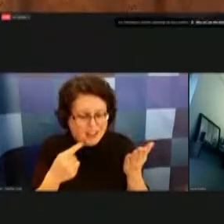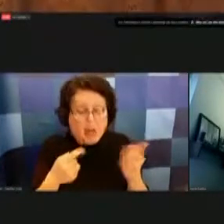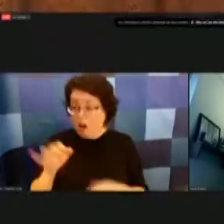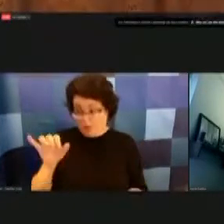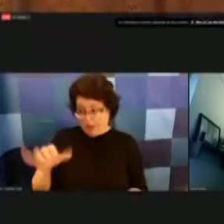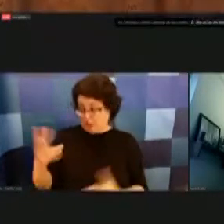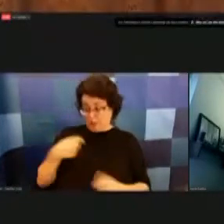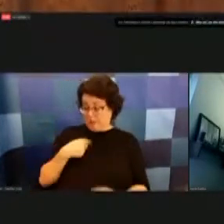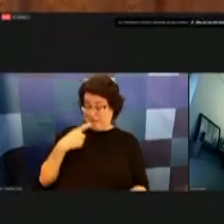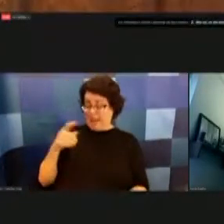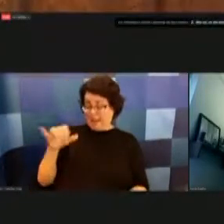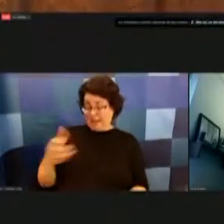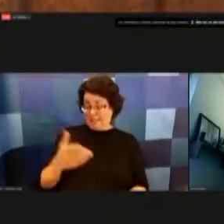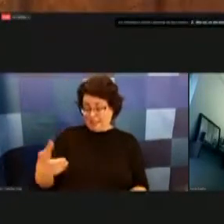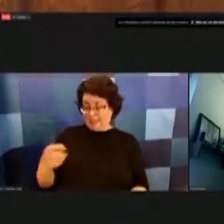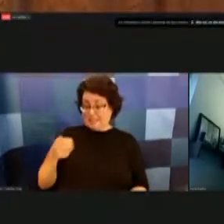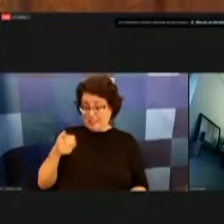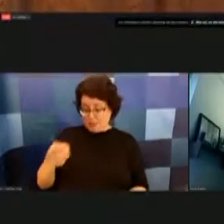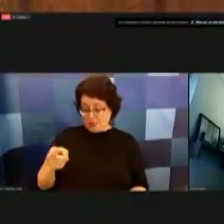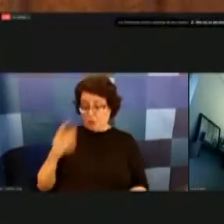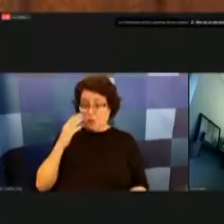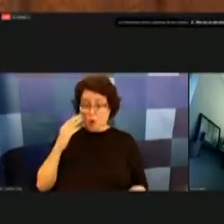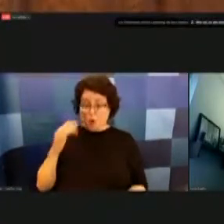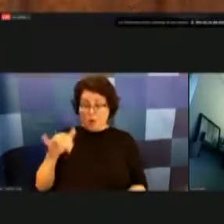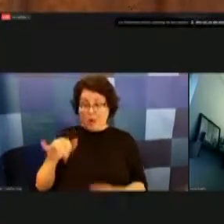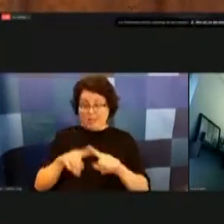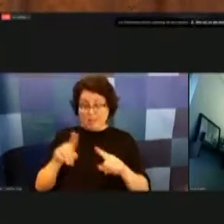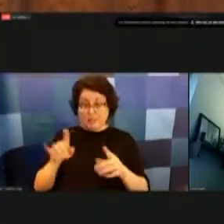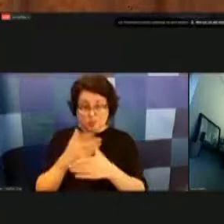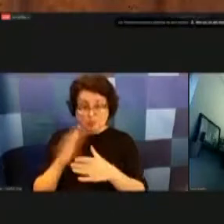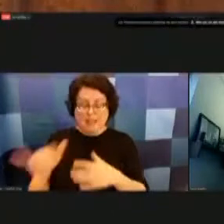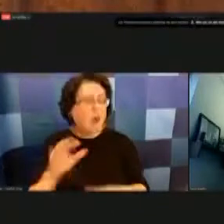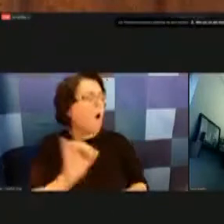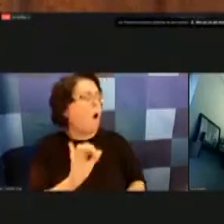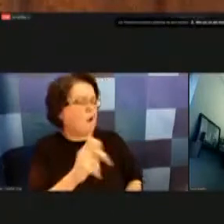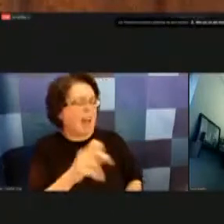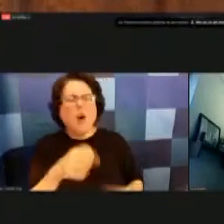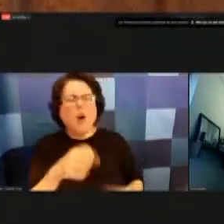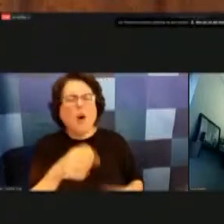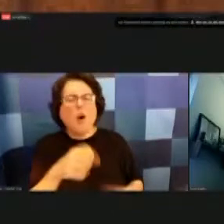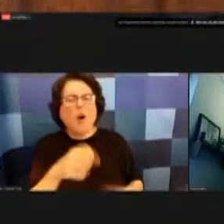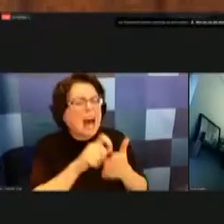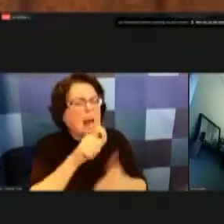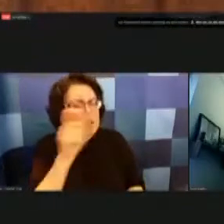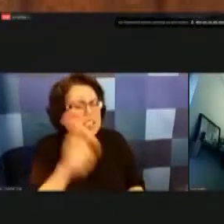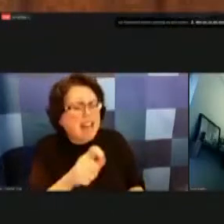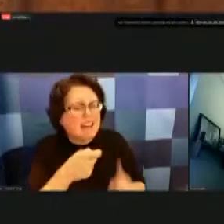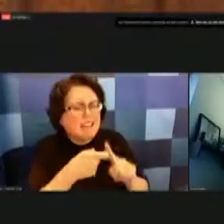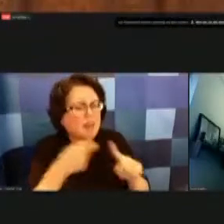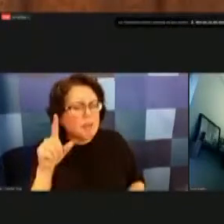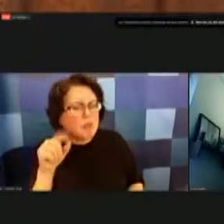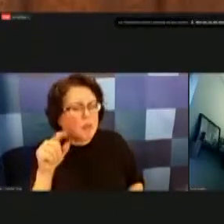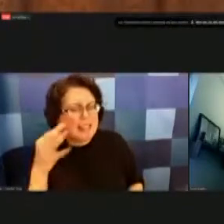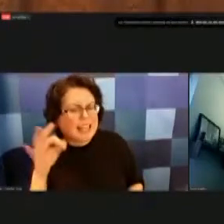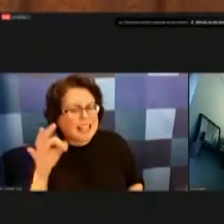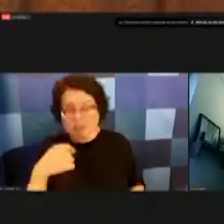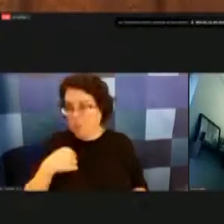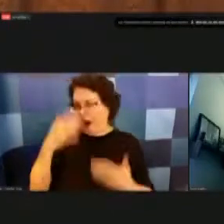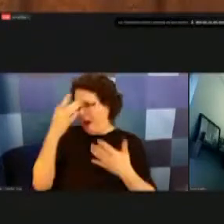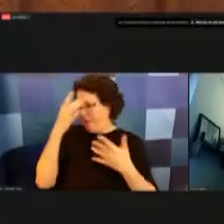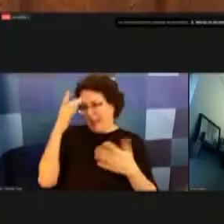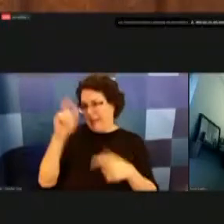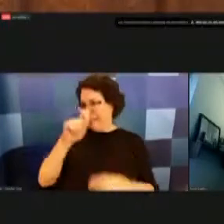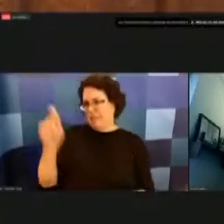things if you go the difference between 29 yeah and what's that percent from 20 um i forget the percentage number